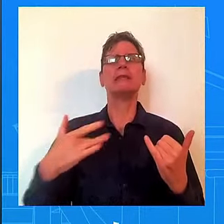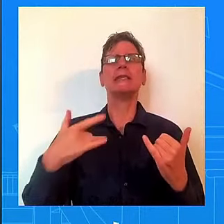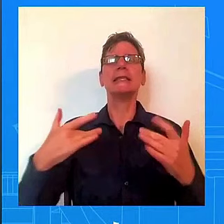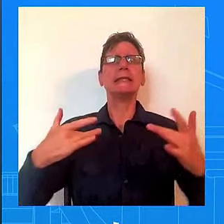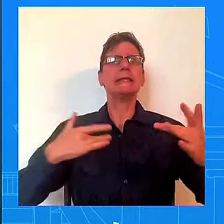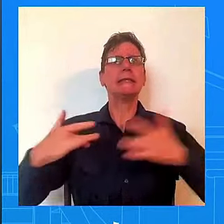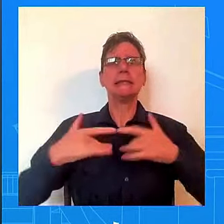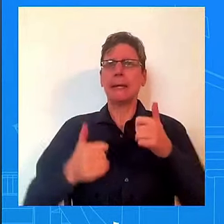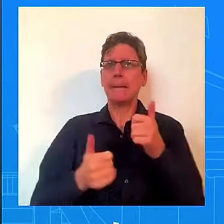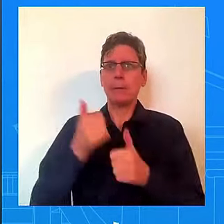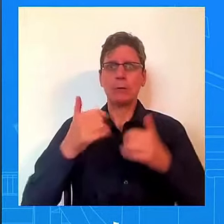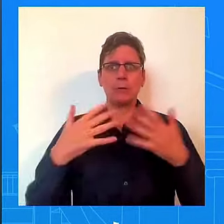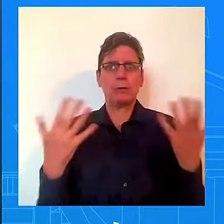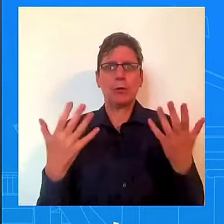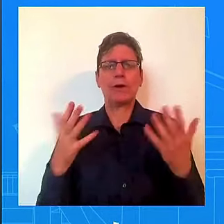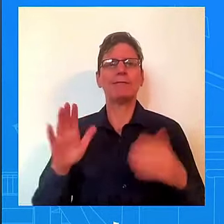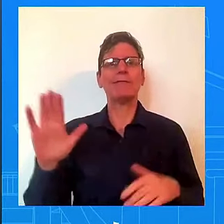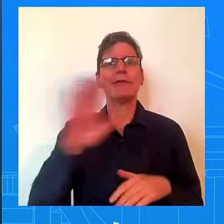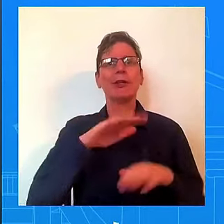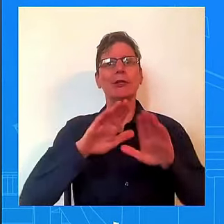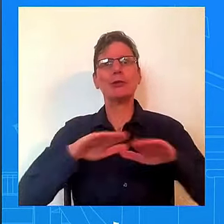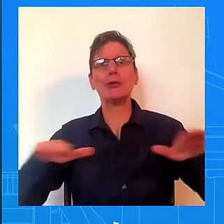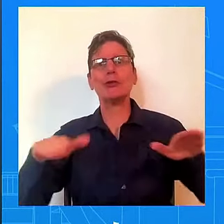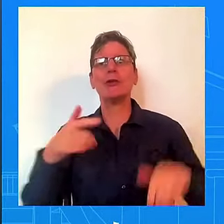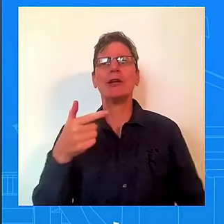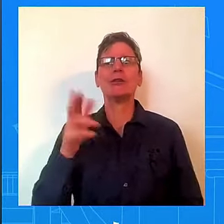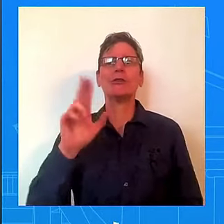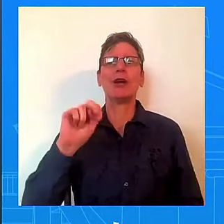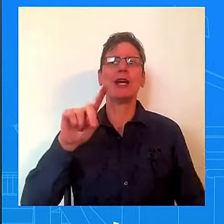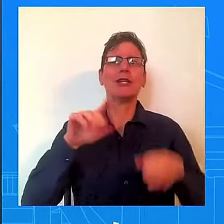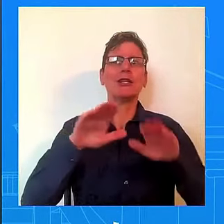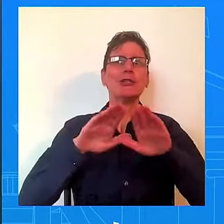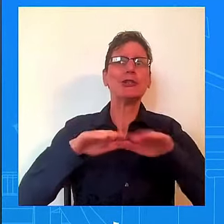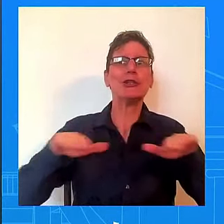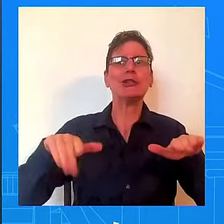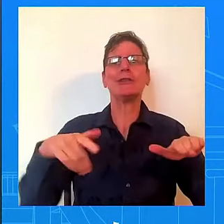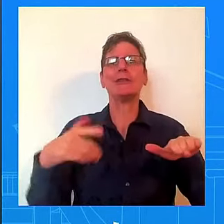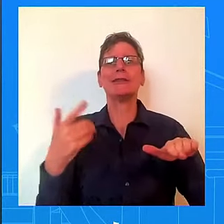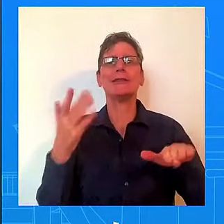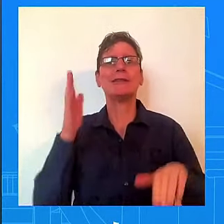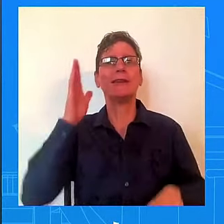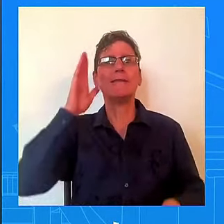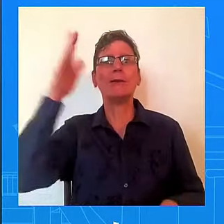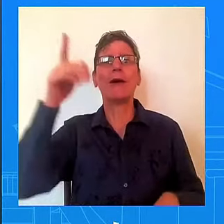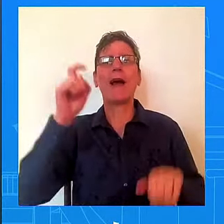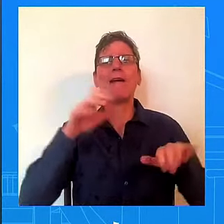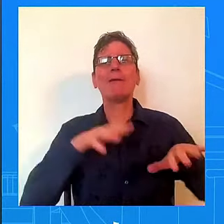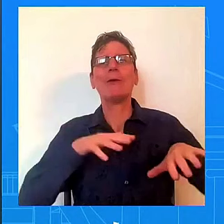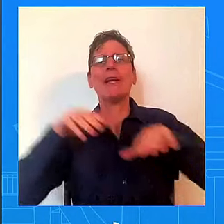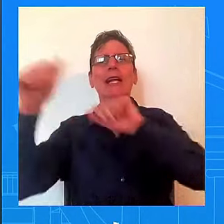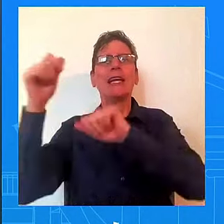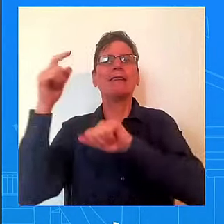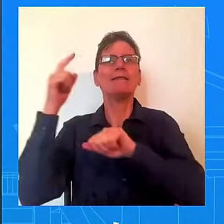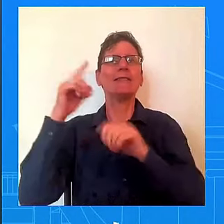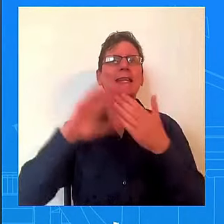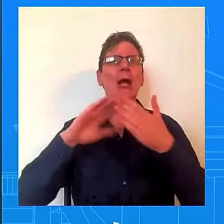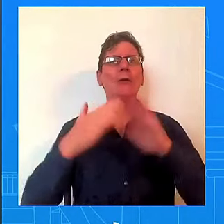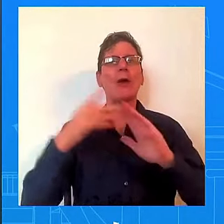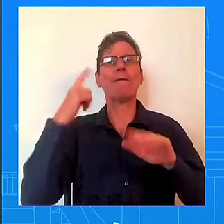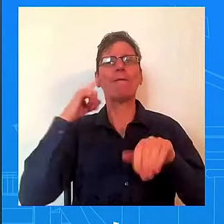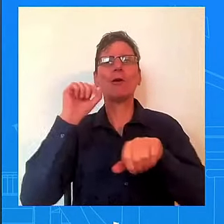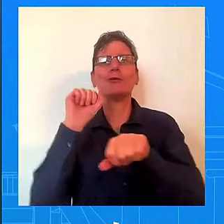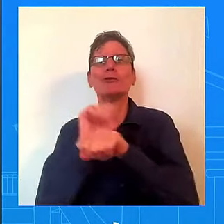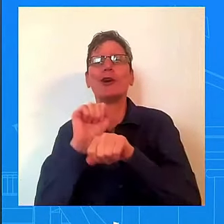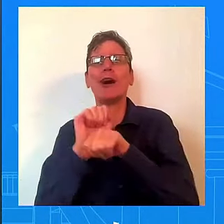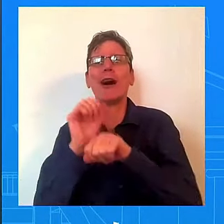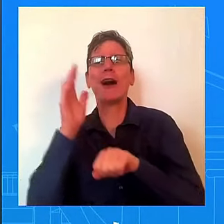a good job. These investments in McCongee and in other communities like McCongee across the country are changing that equation